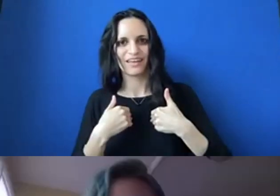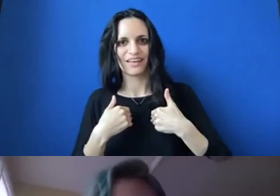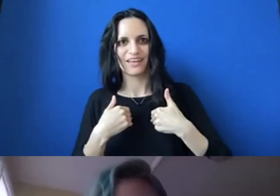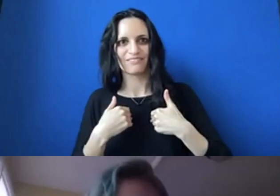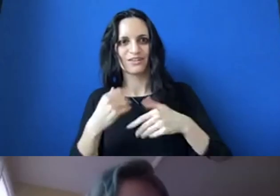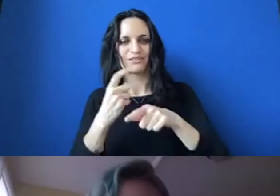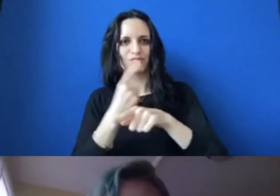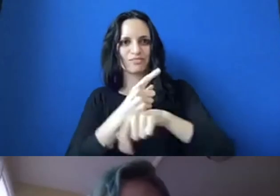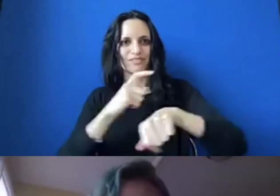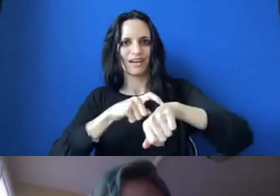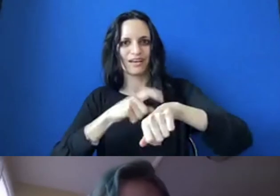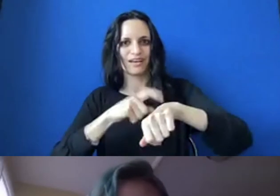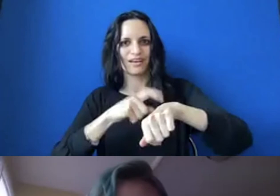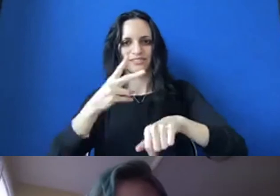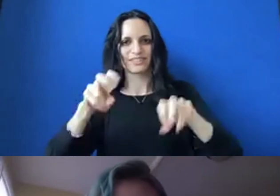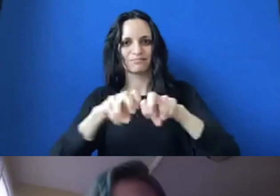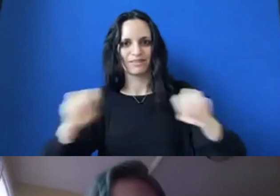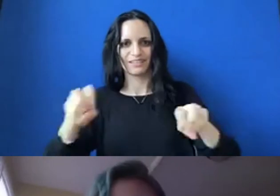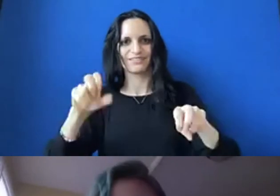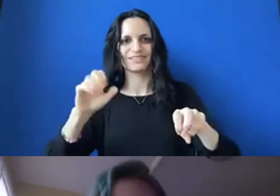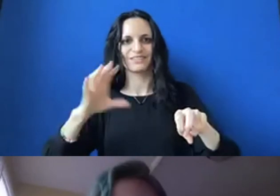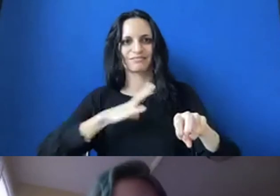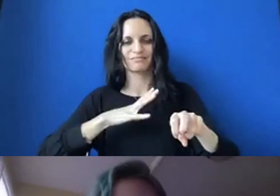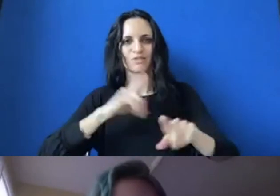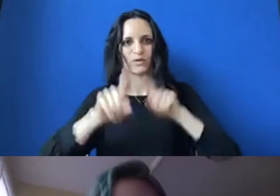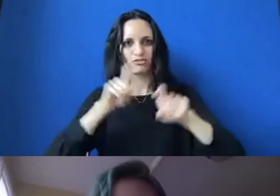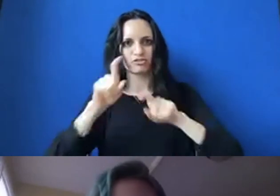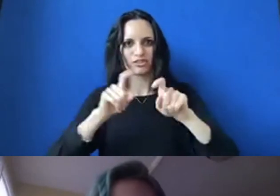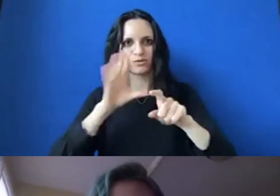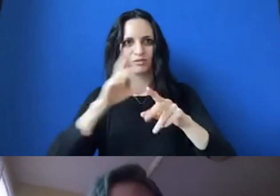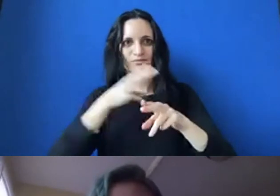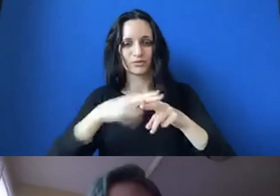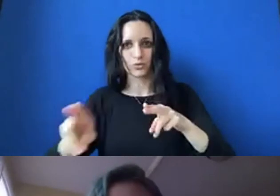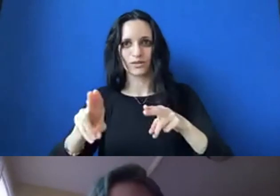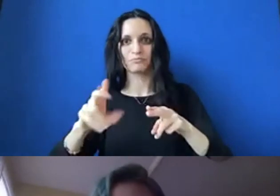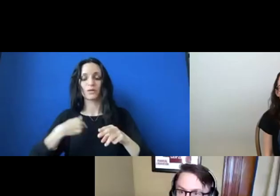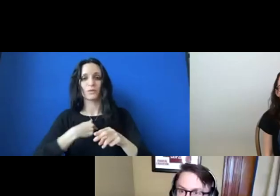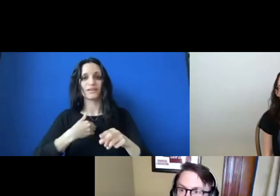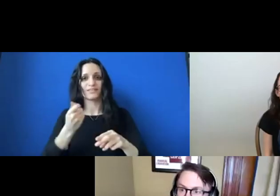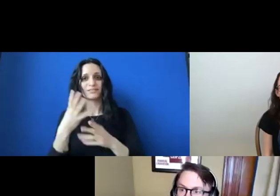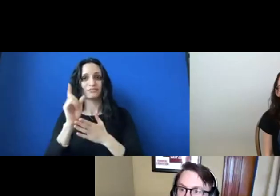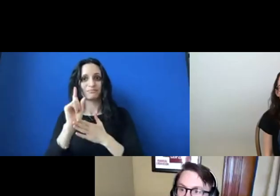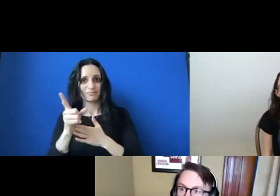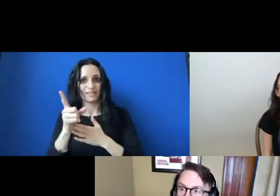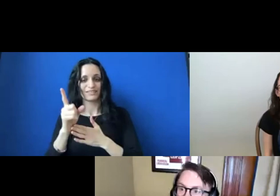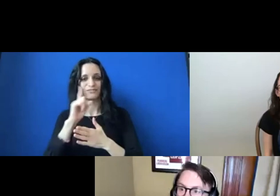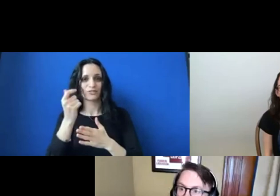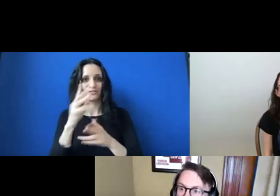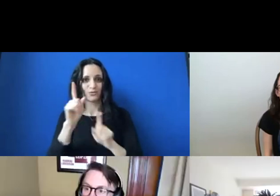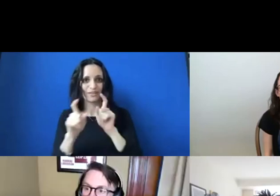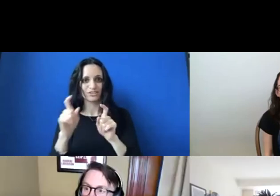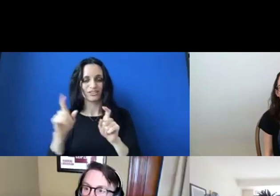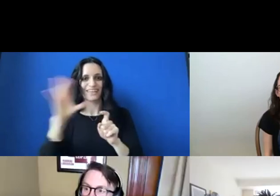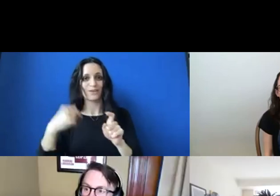appropriate time for our second panel. So we will cut this Q&A short. But we do have a few minutes for at least a couple of questions. And